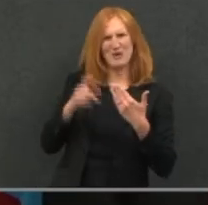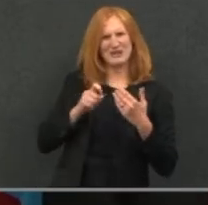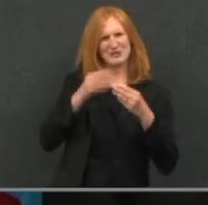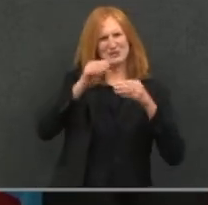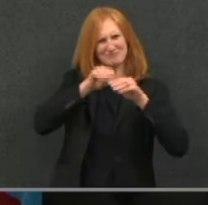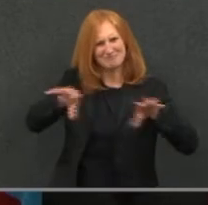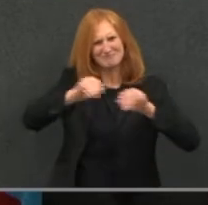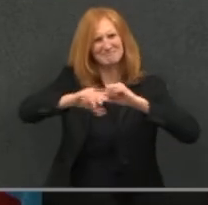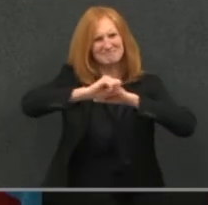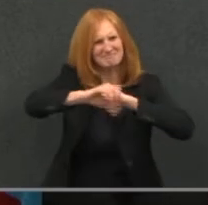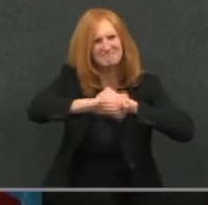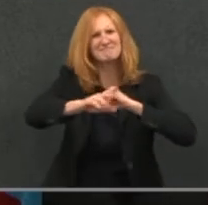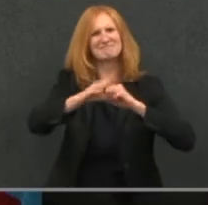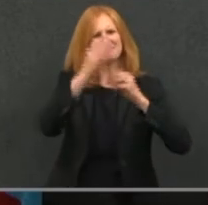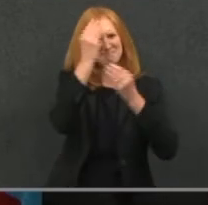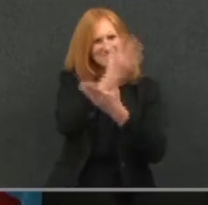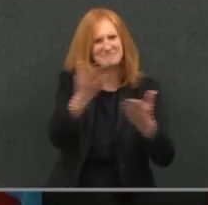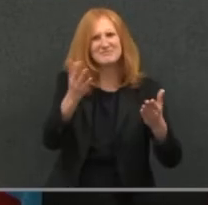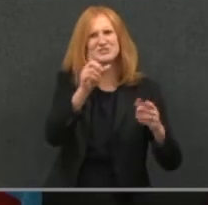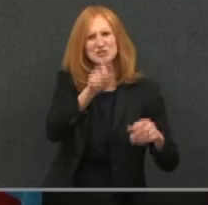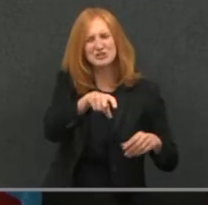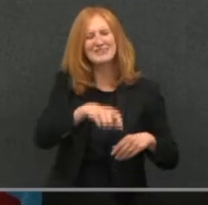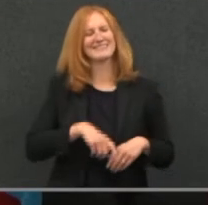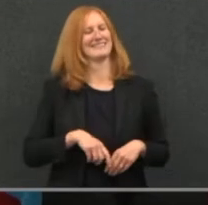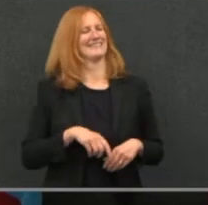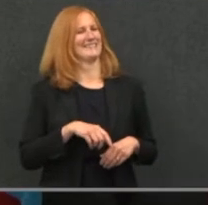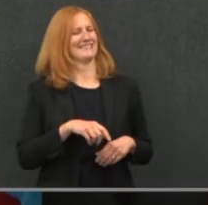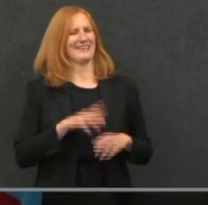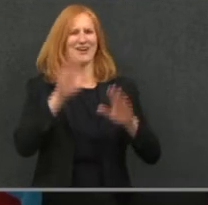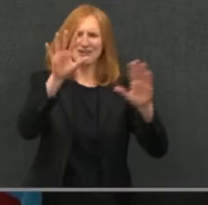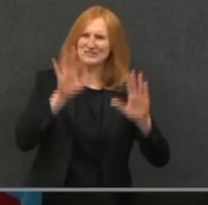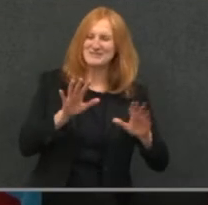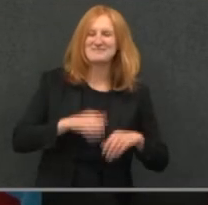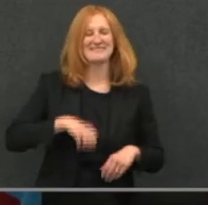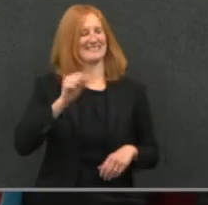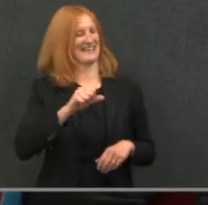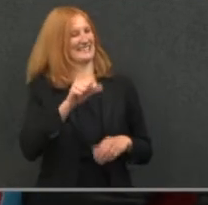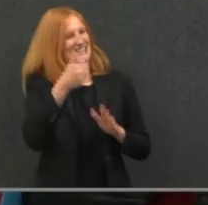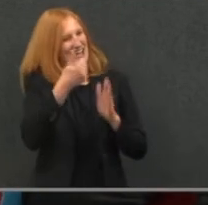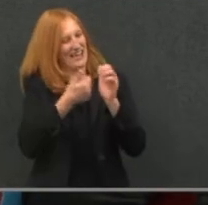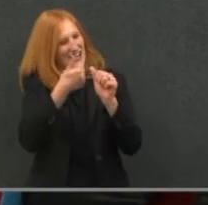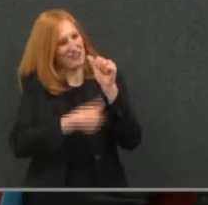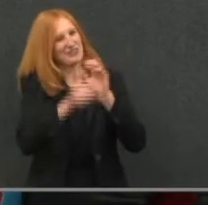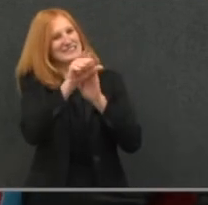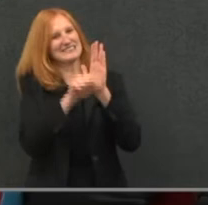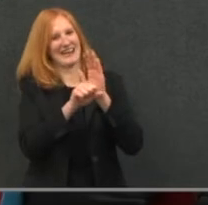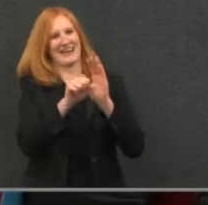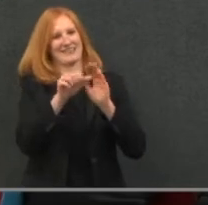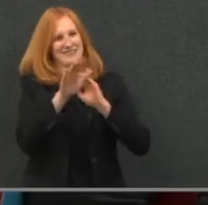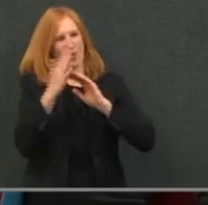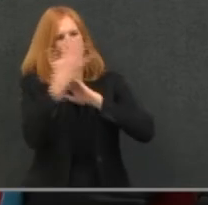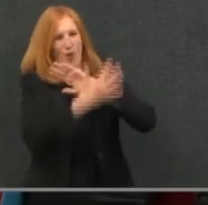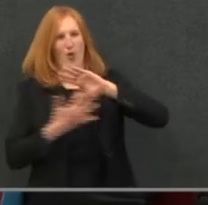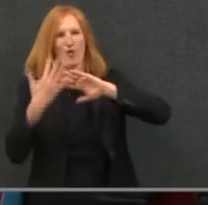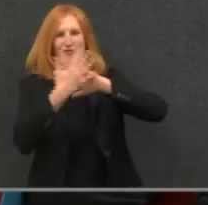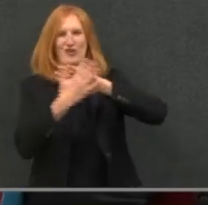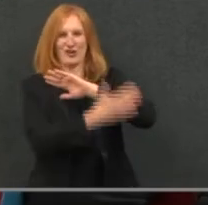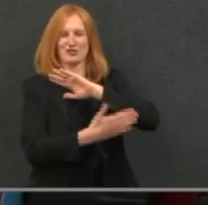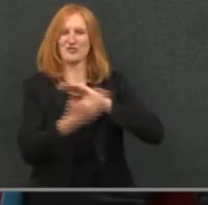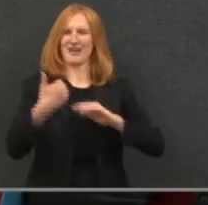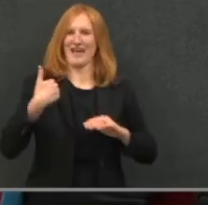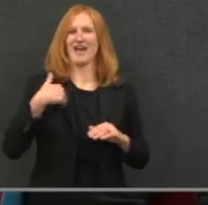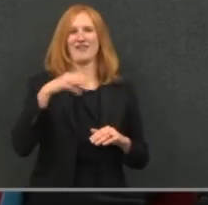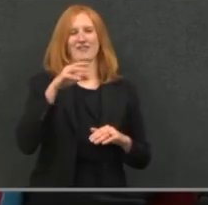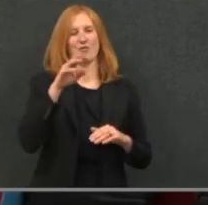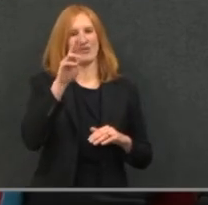awesome. It is. It does exist. Relay exists in every state. We are mandated to provide it so that we're providing